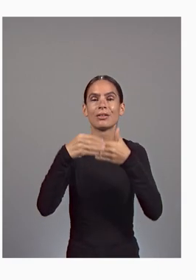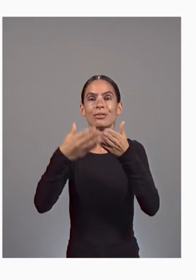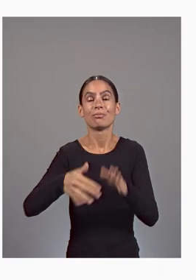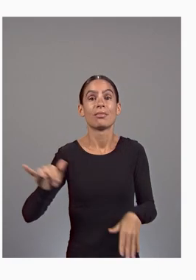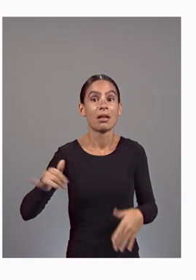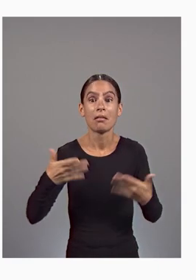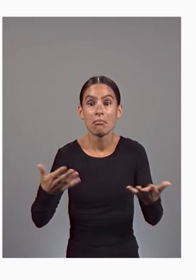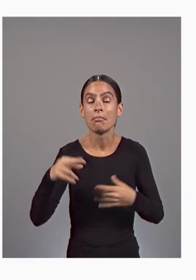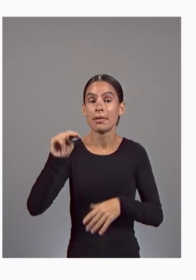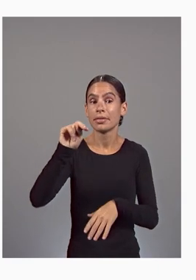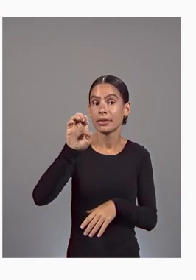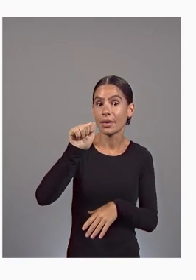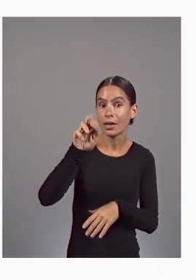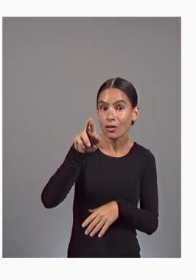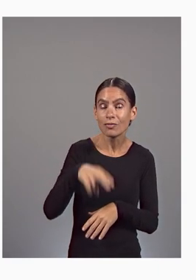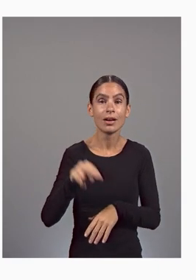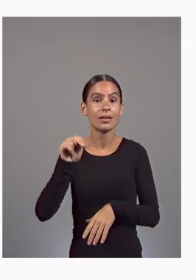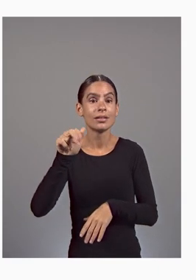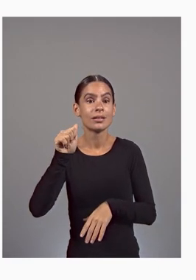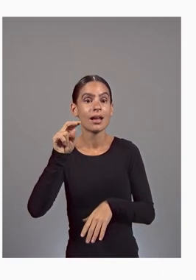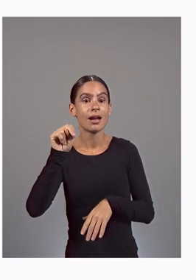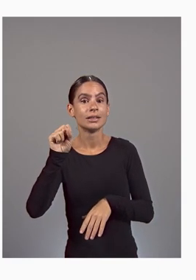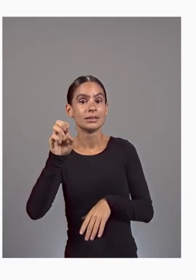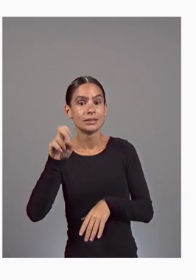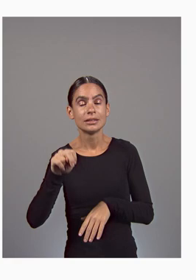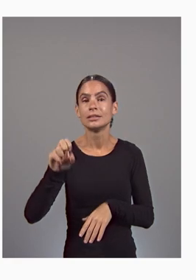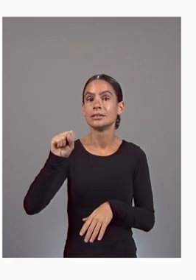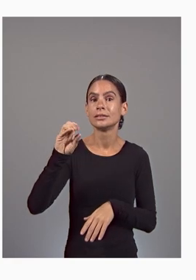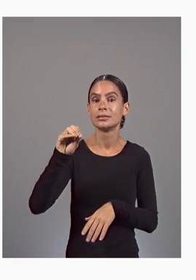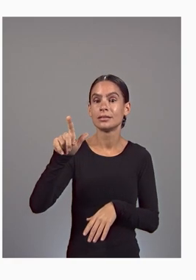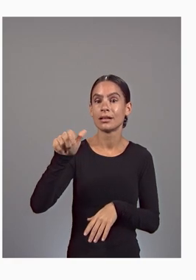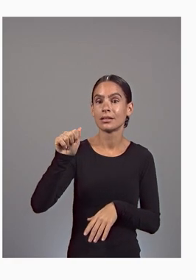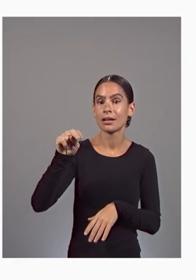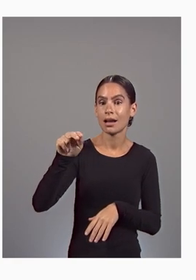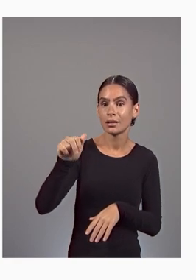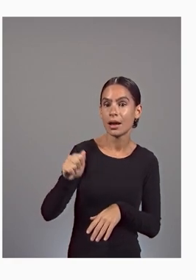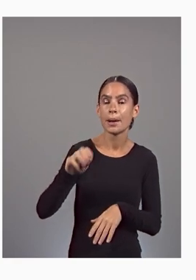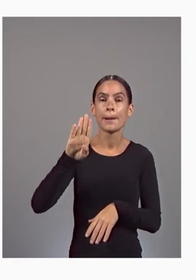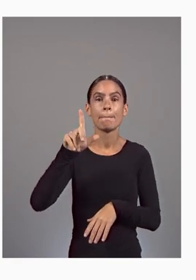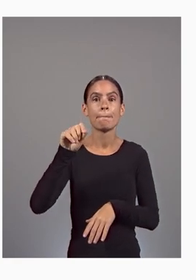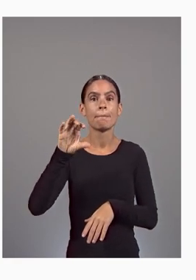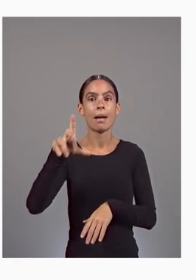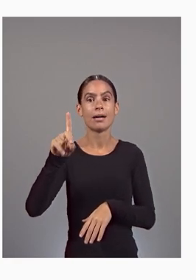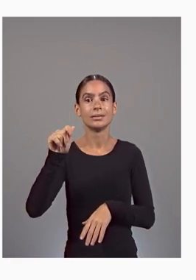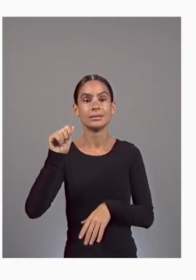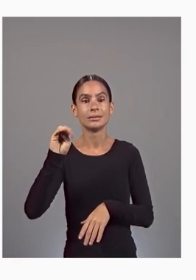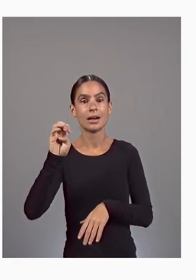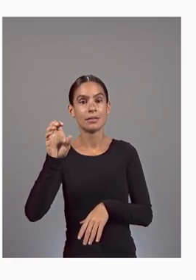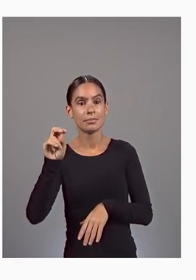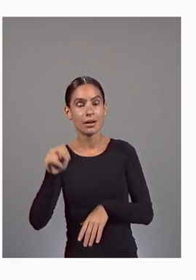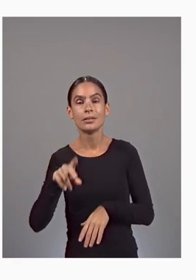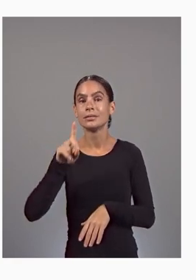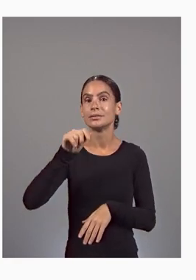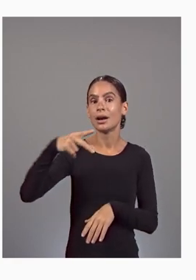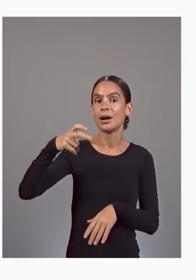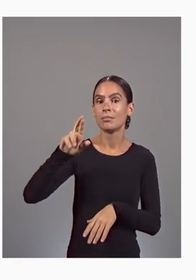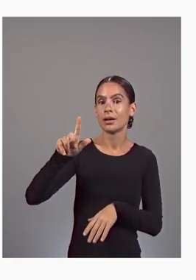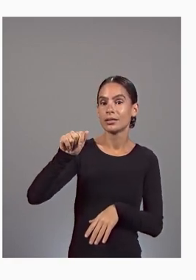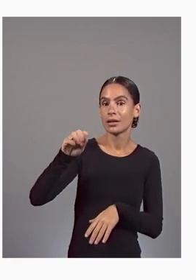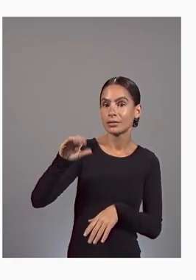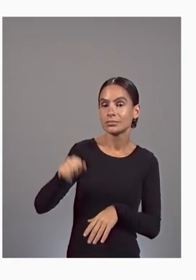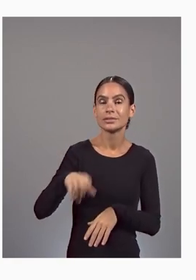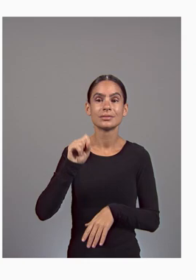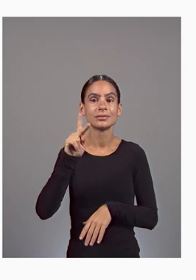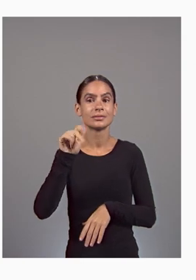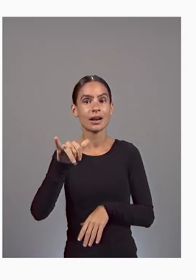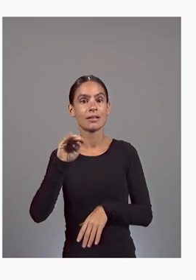Near, Nansen, Solana, Block Demon, Dapper Labs, and Sky Mavis use Google Cloud so they